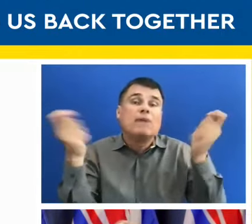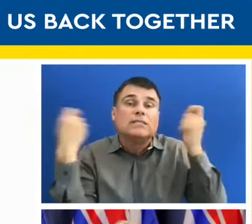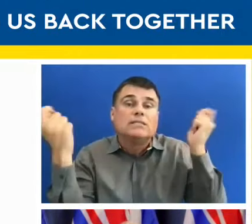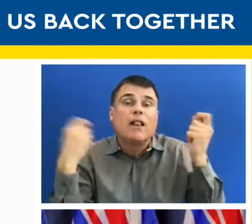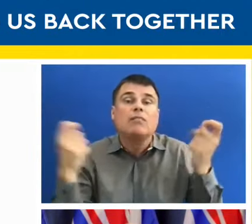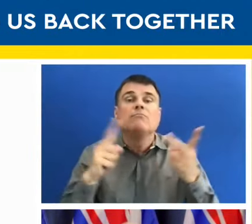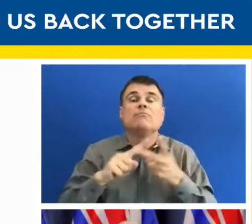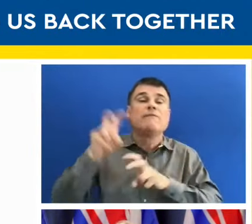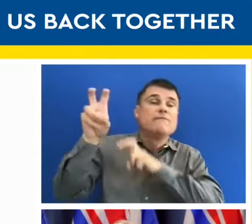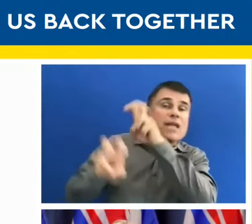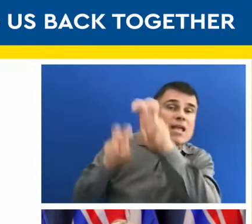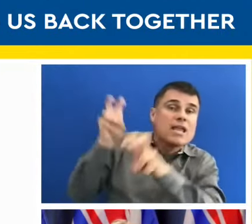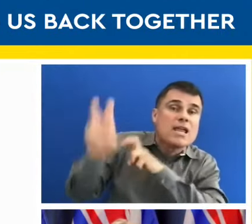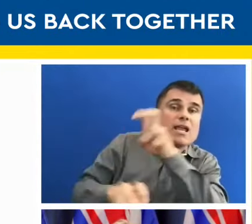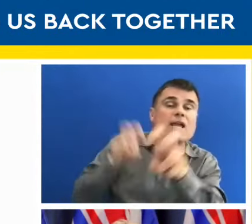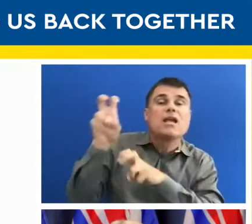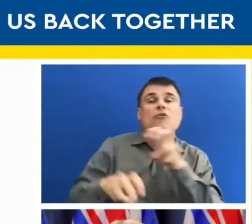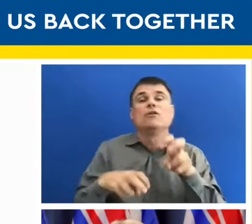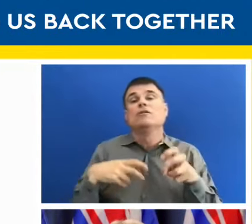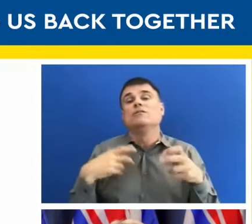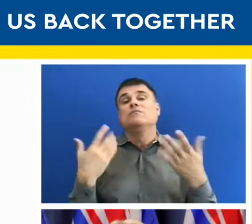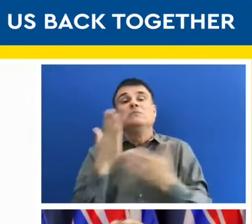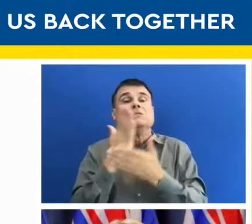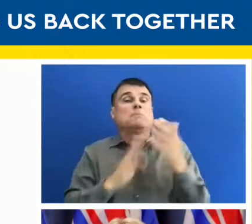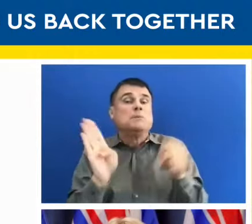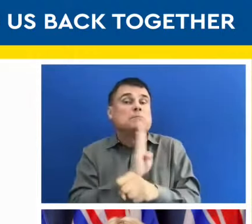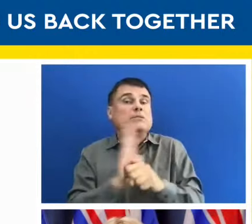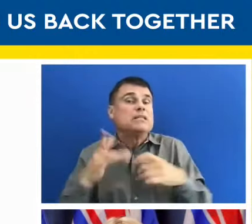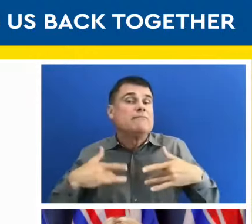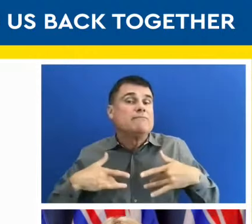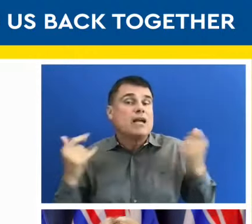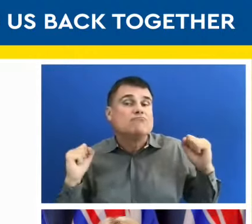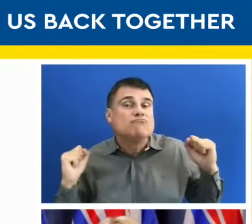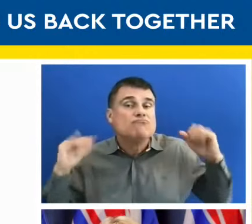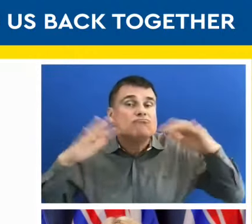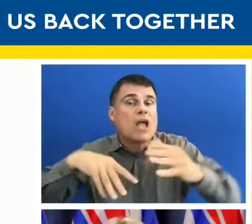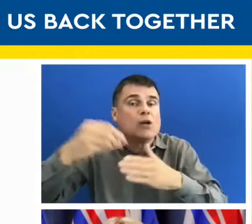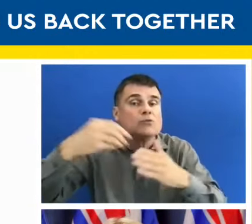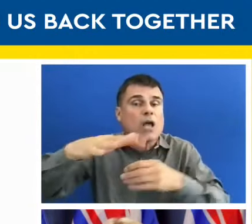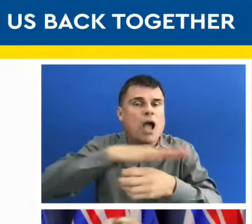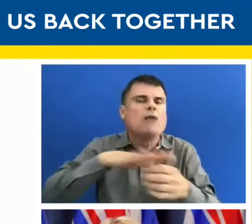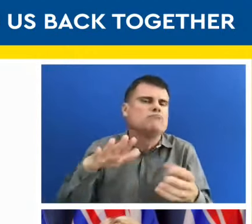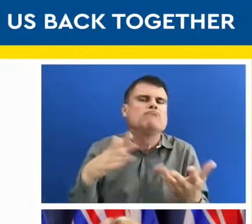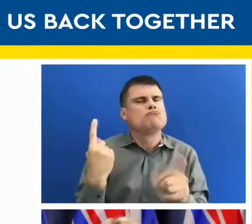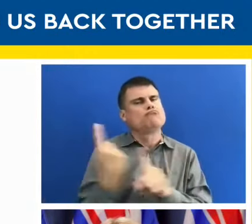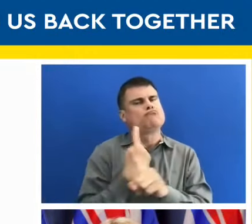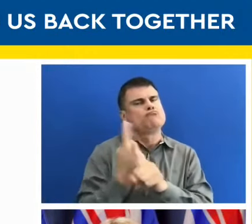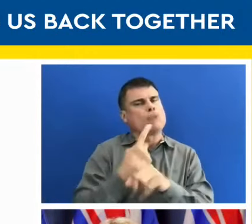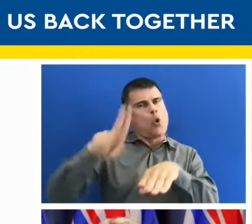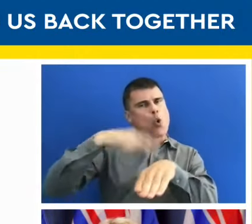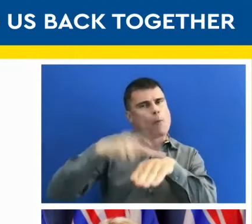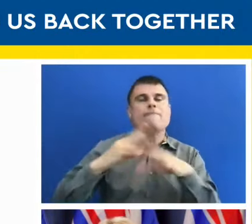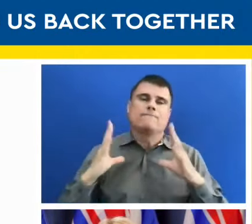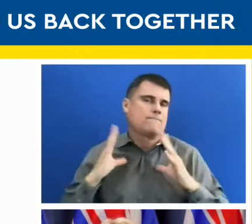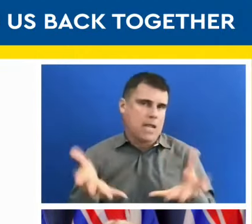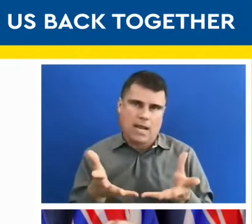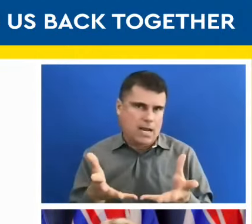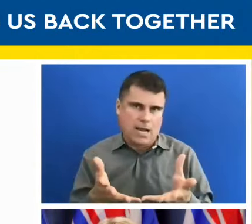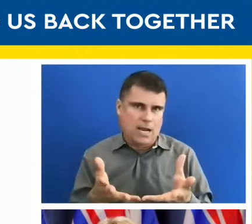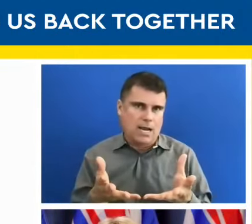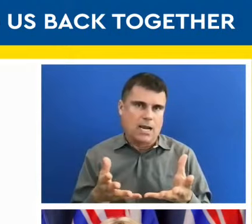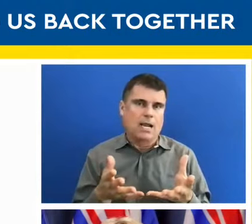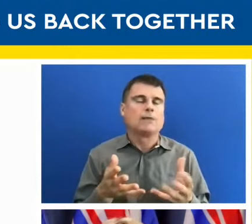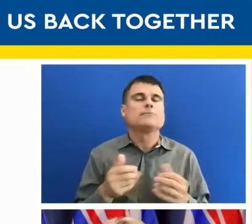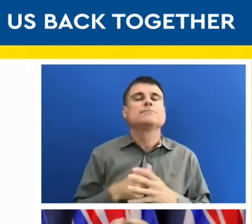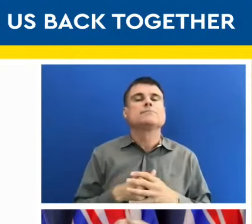large trade shows. And they can return to normal. These are events where people, what we are calling flow-through events, where people